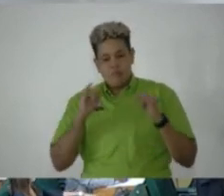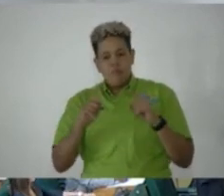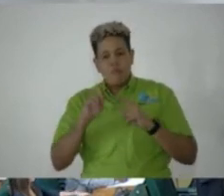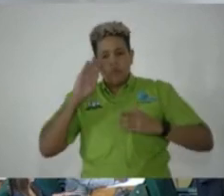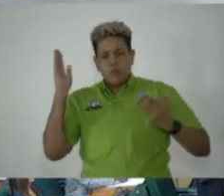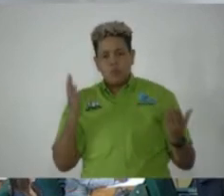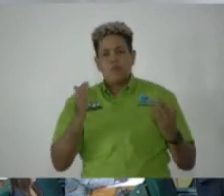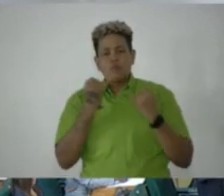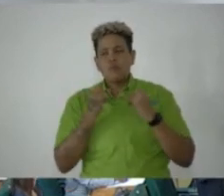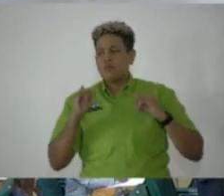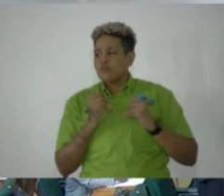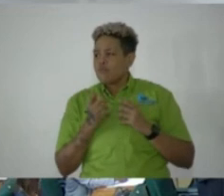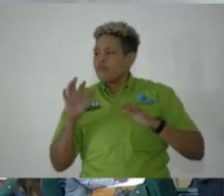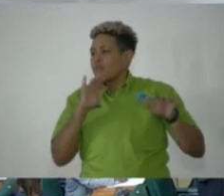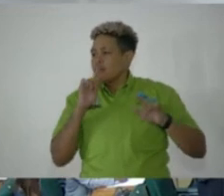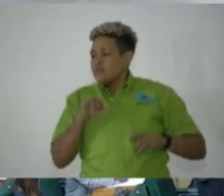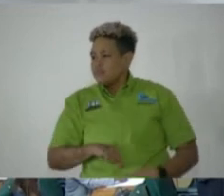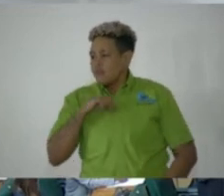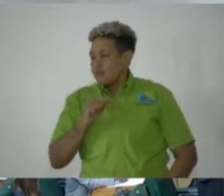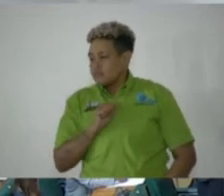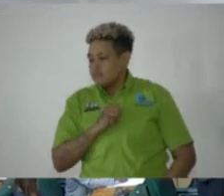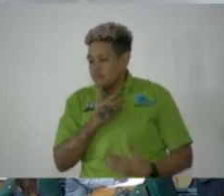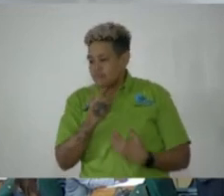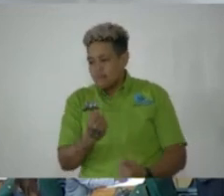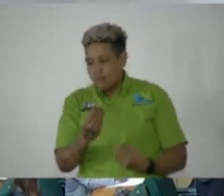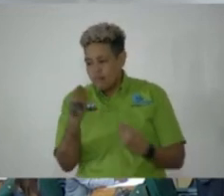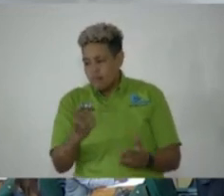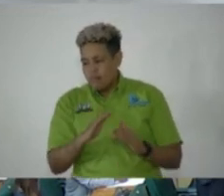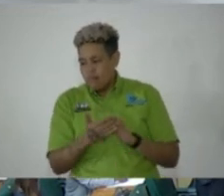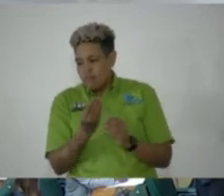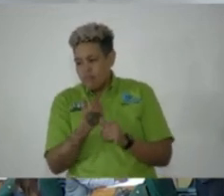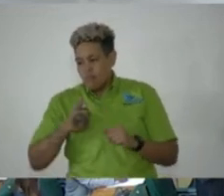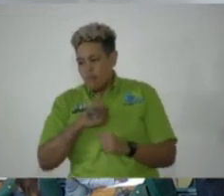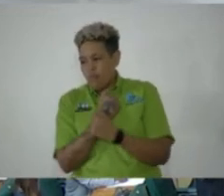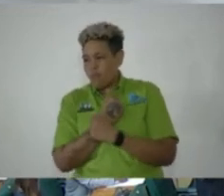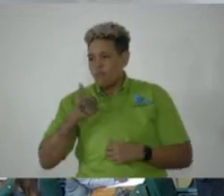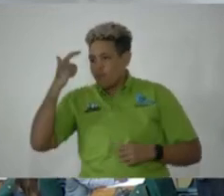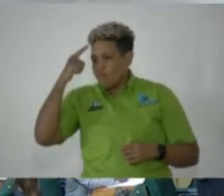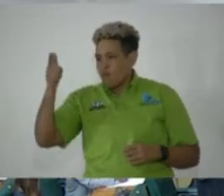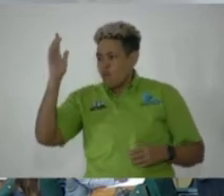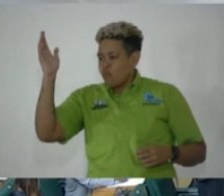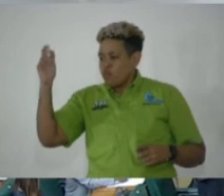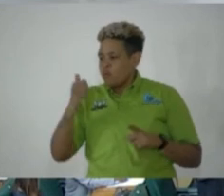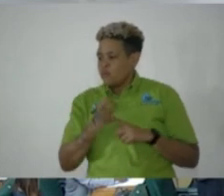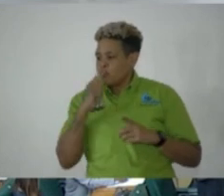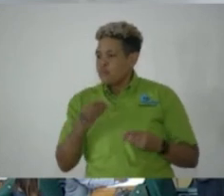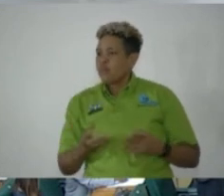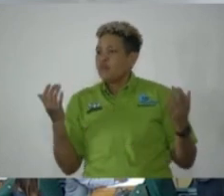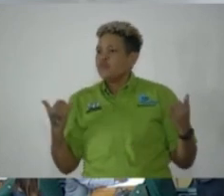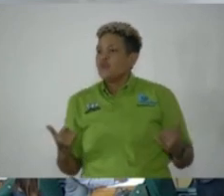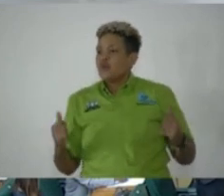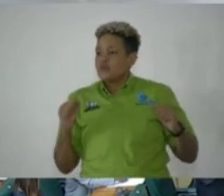autonomy, pride and self-confidence to Jamaica land we love. I think my presentation can be distributed